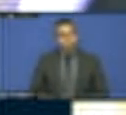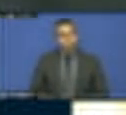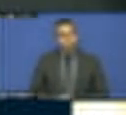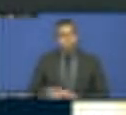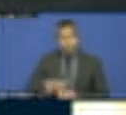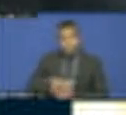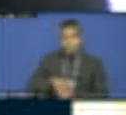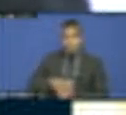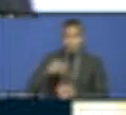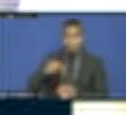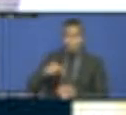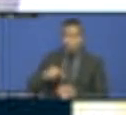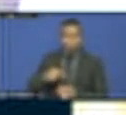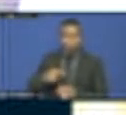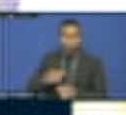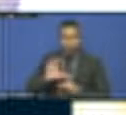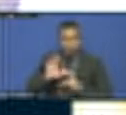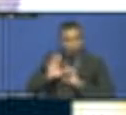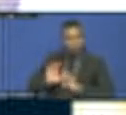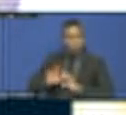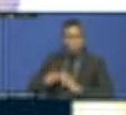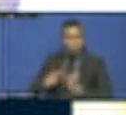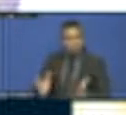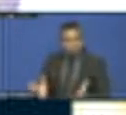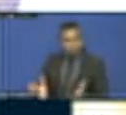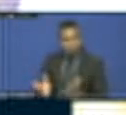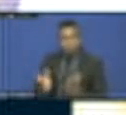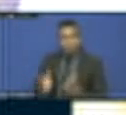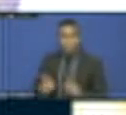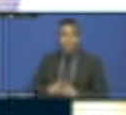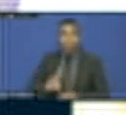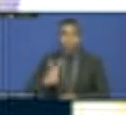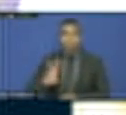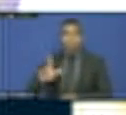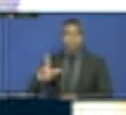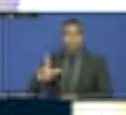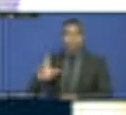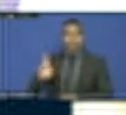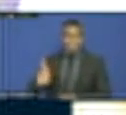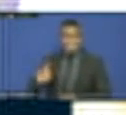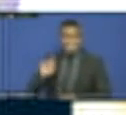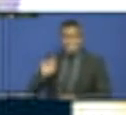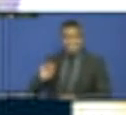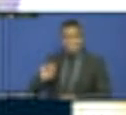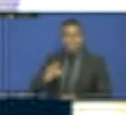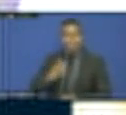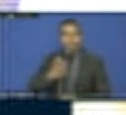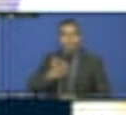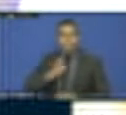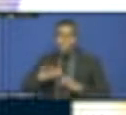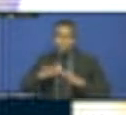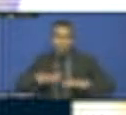capture all that while the national will capture the rest. The second thing which I want to answer